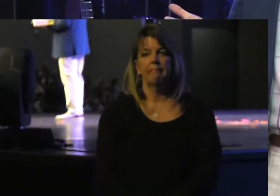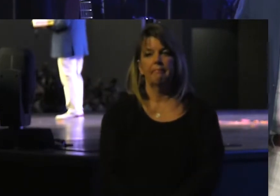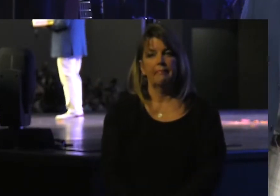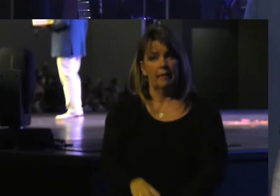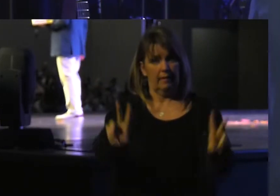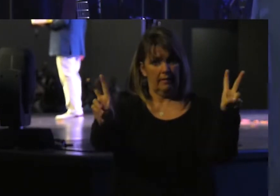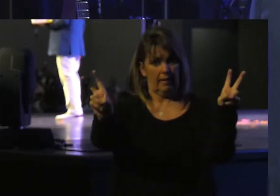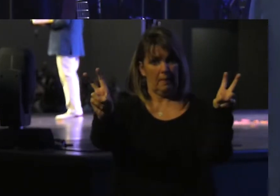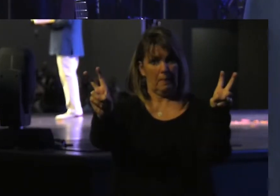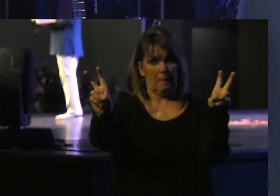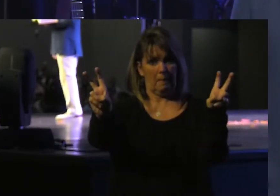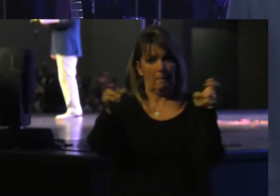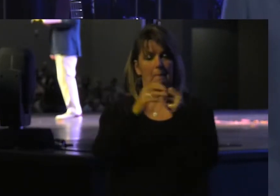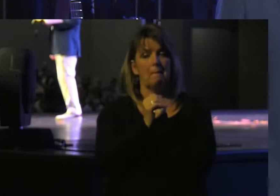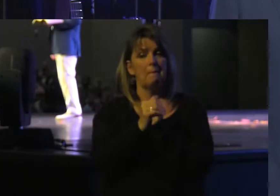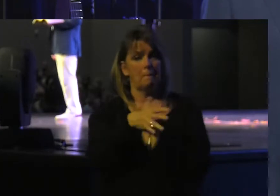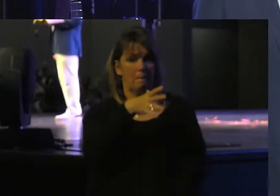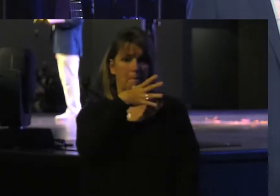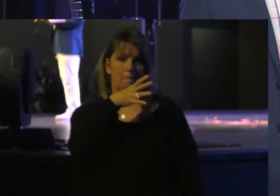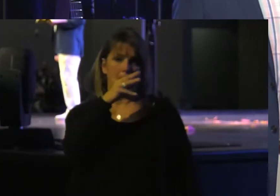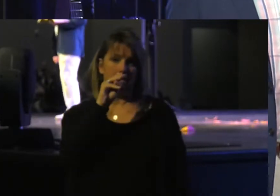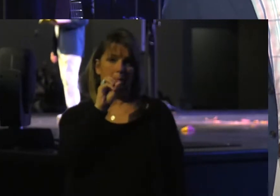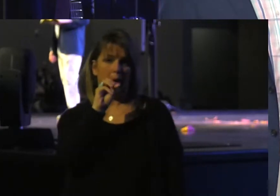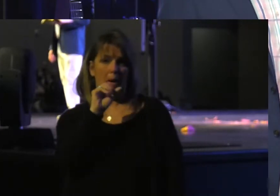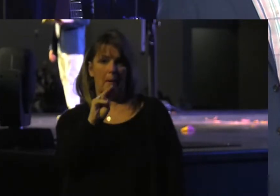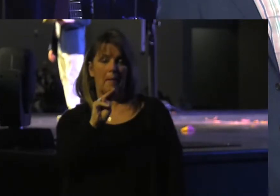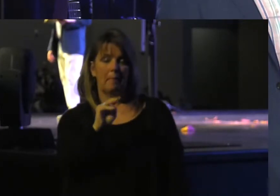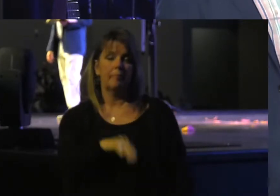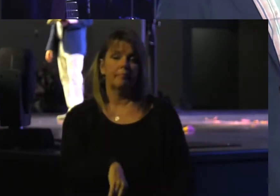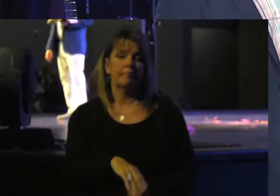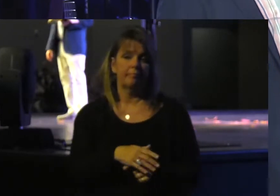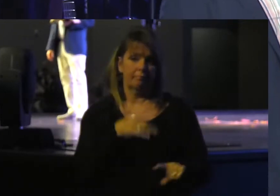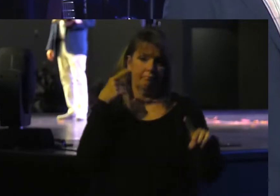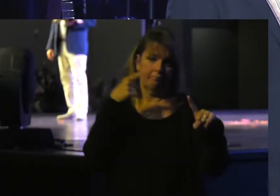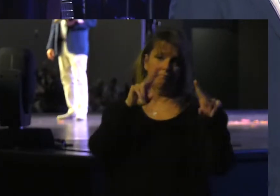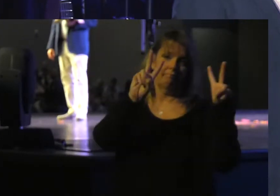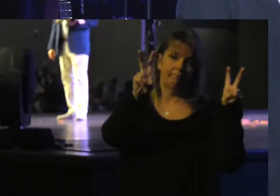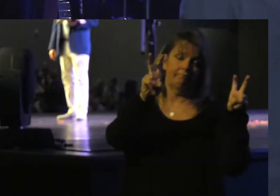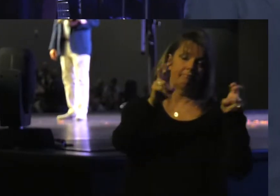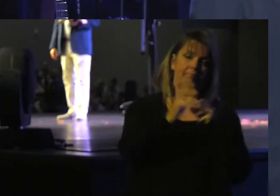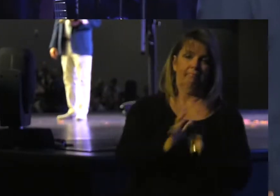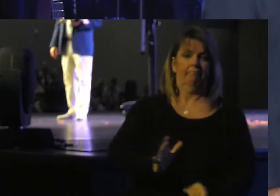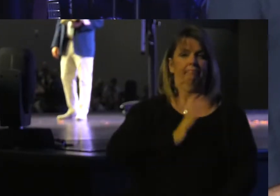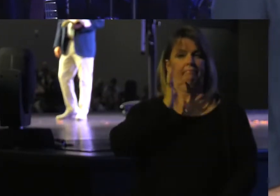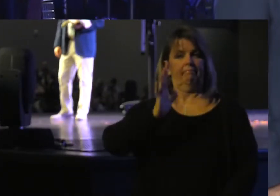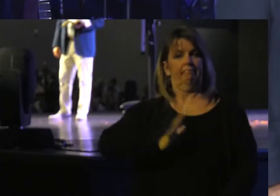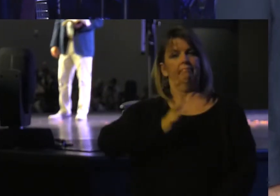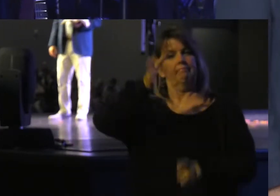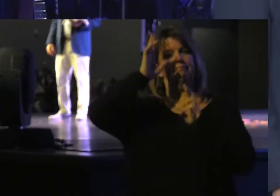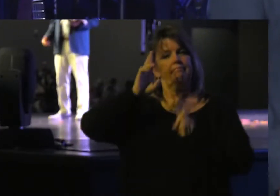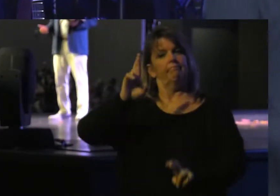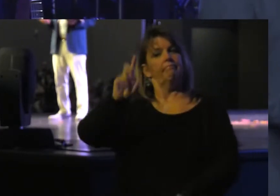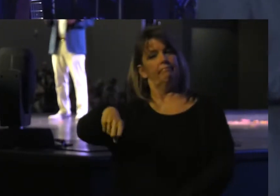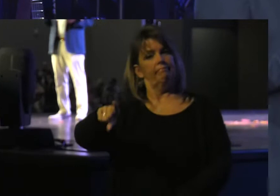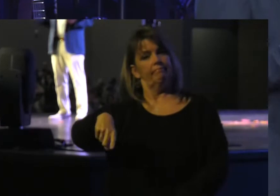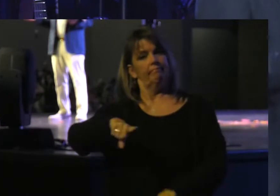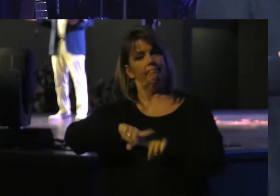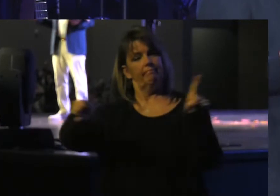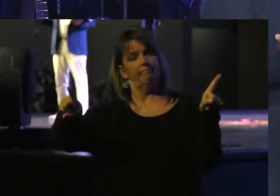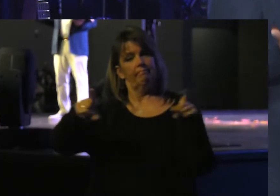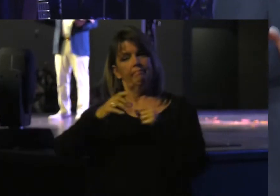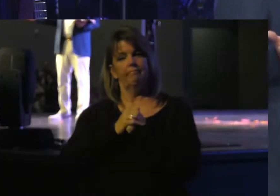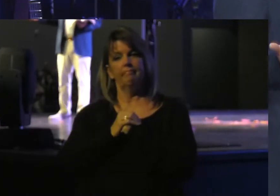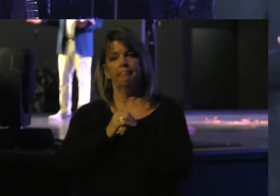title of being a mom is one that should be esteemed and respected. But the